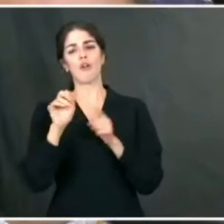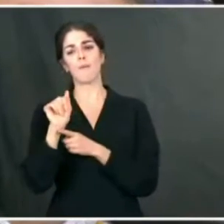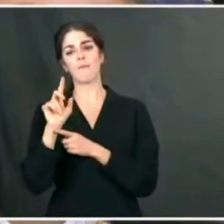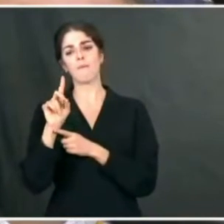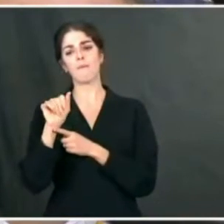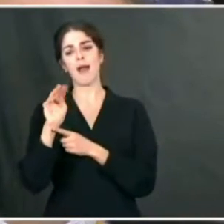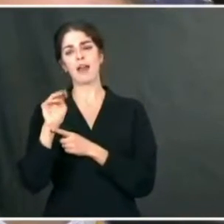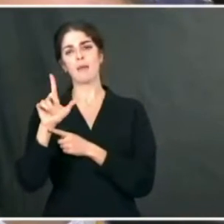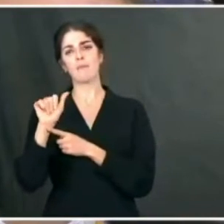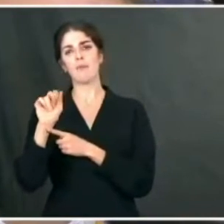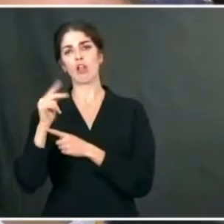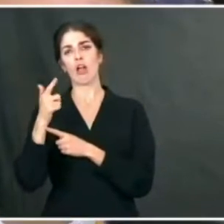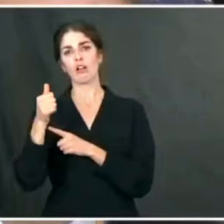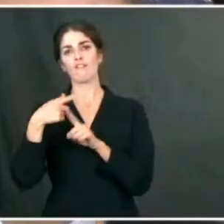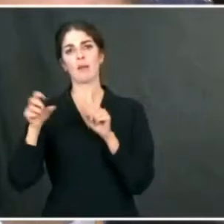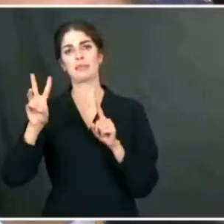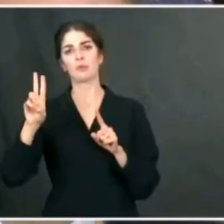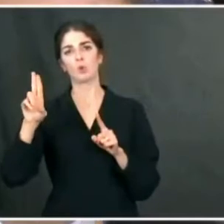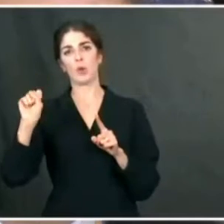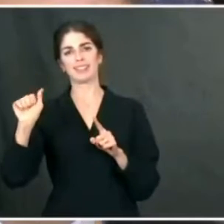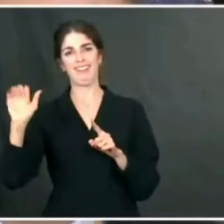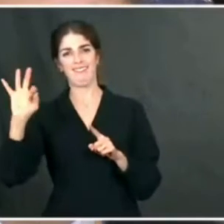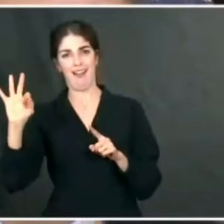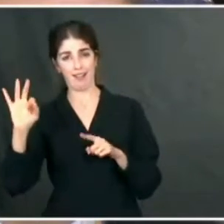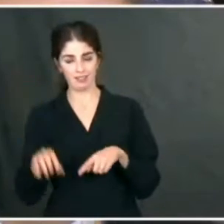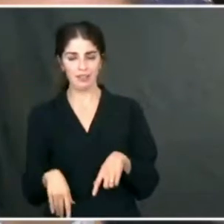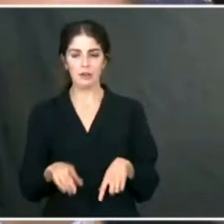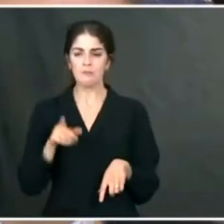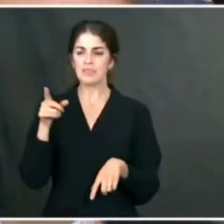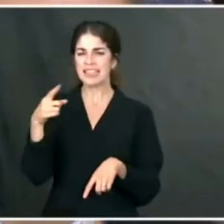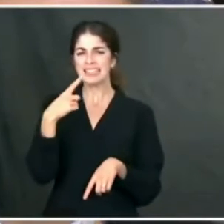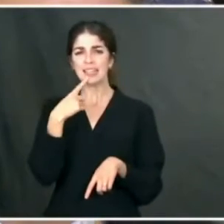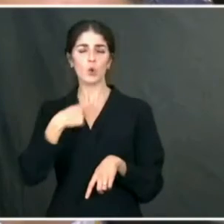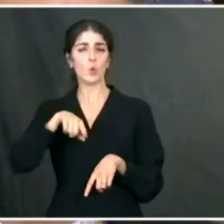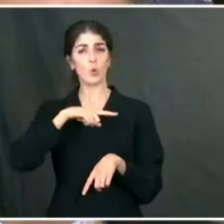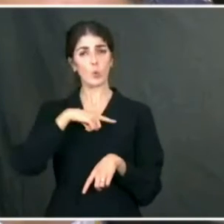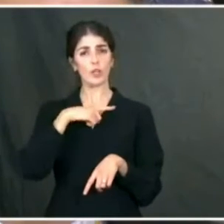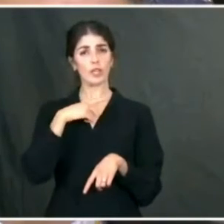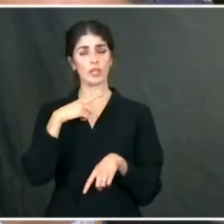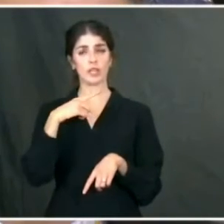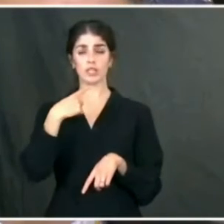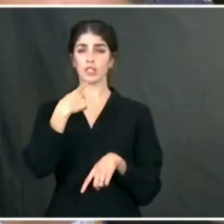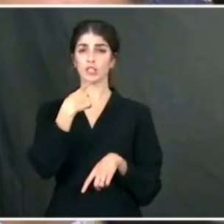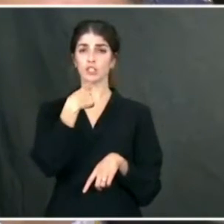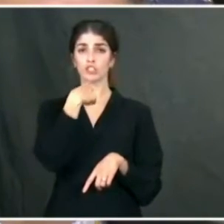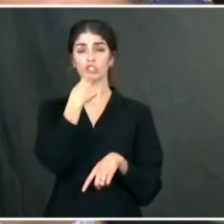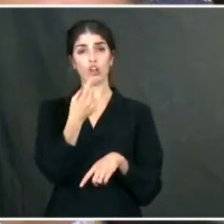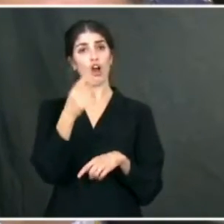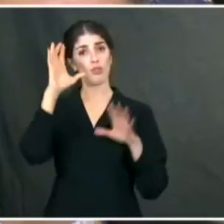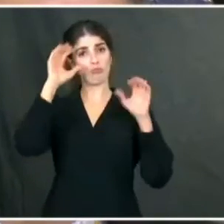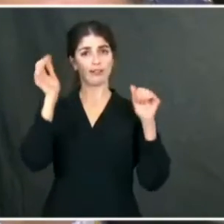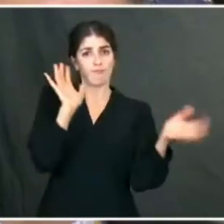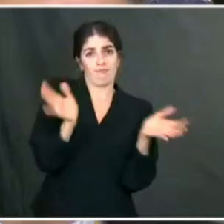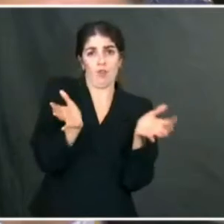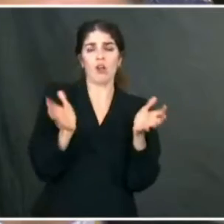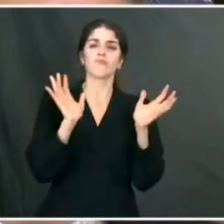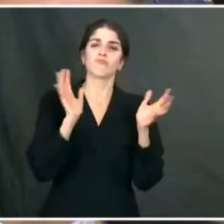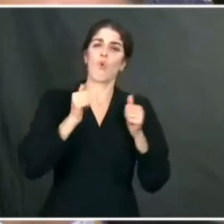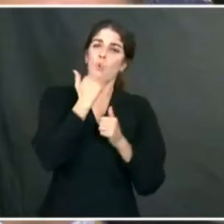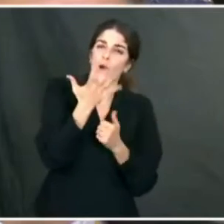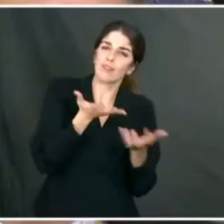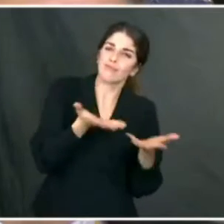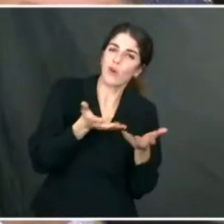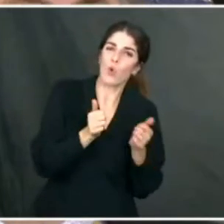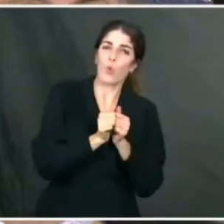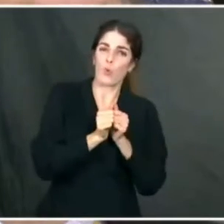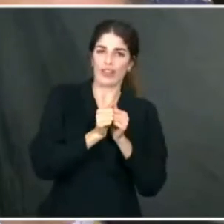WUSA9. He says, we saw the President warmly greet Mayor Bowser during the parade yesterday. She is pushing